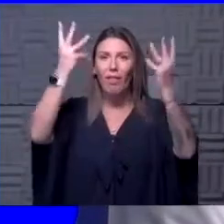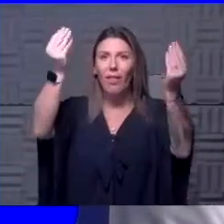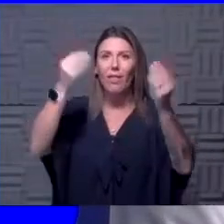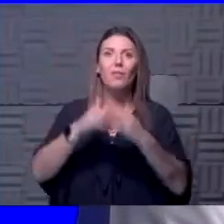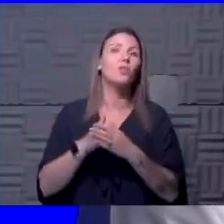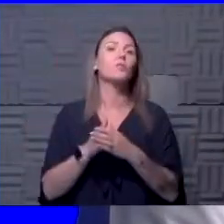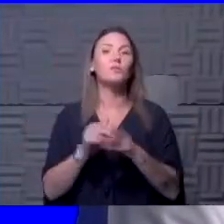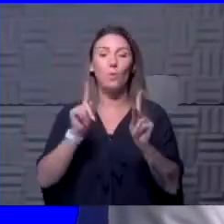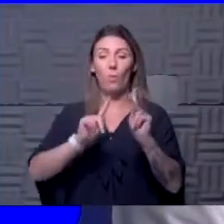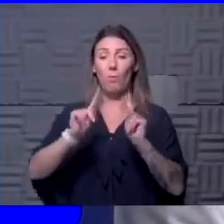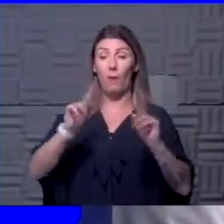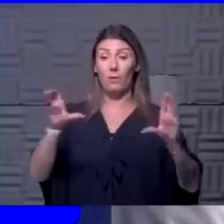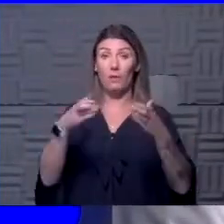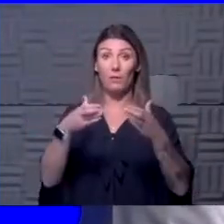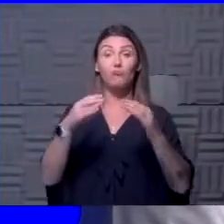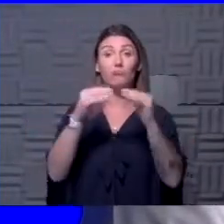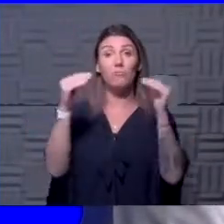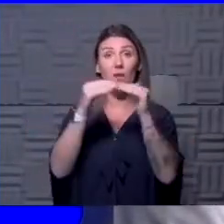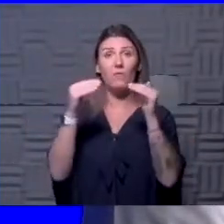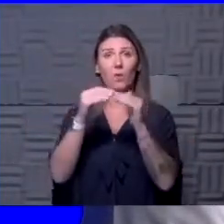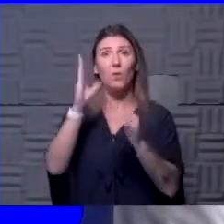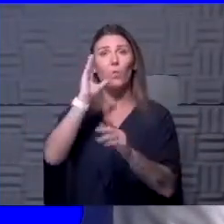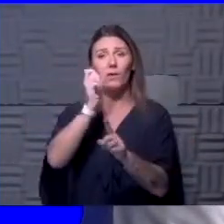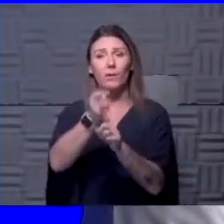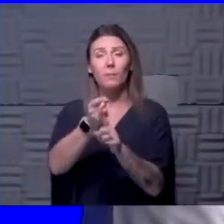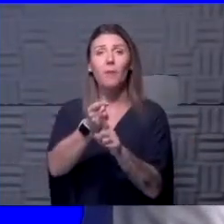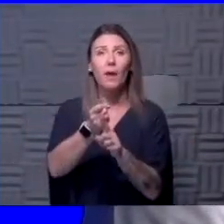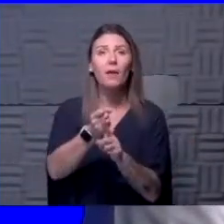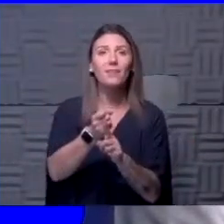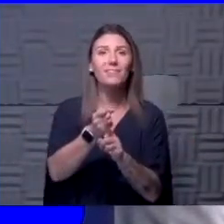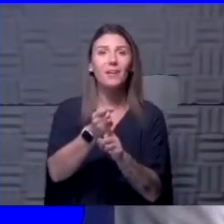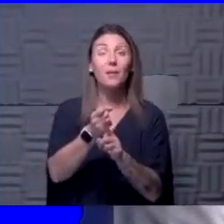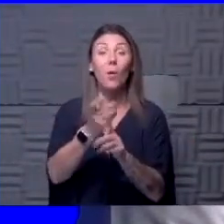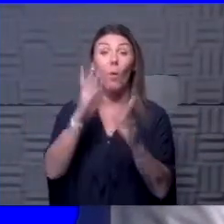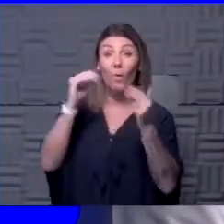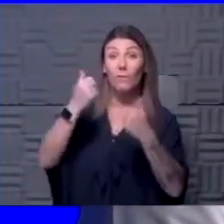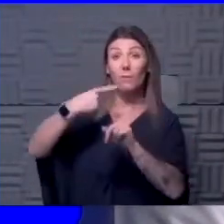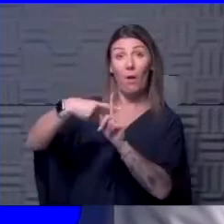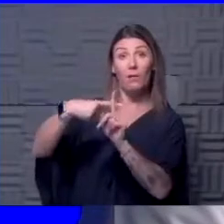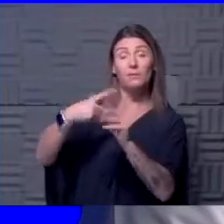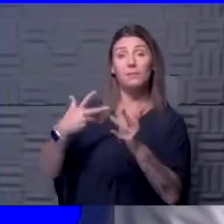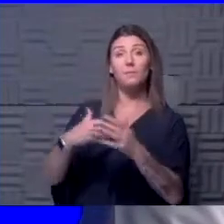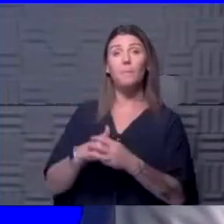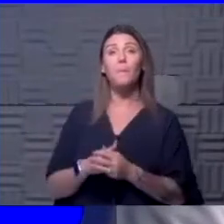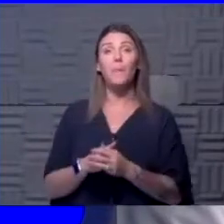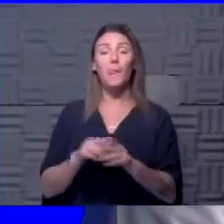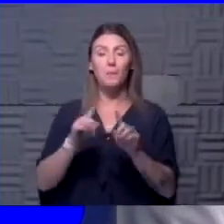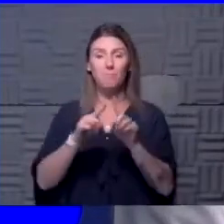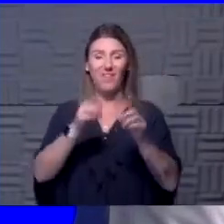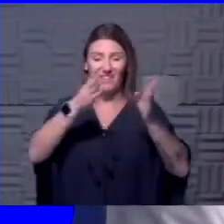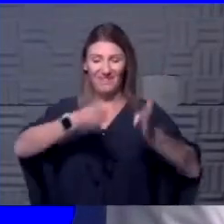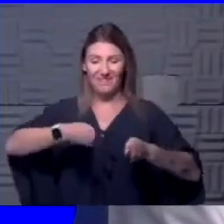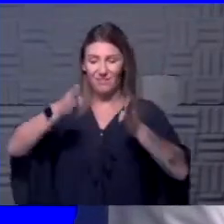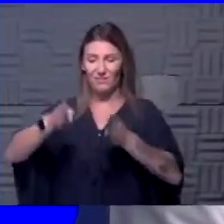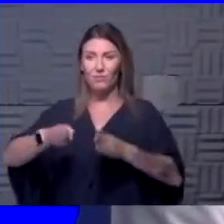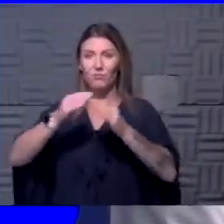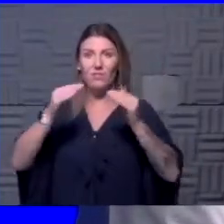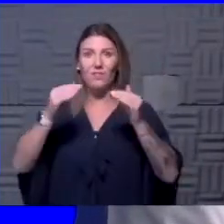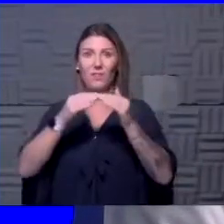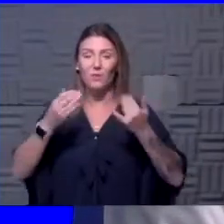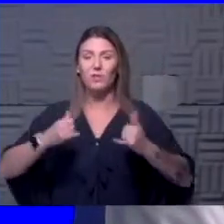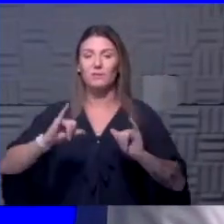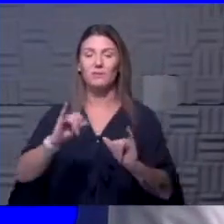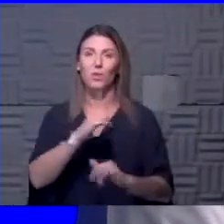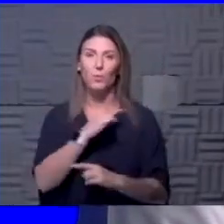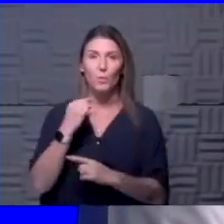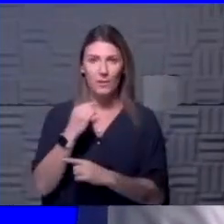So on a population level, yes, I believe it will have an impact in a positive impact. But on an individual level, you are probably still going